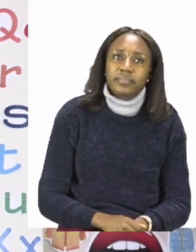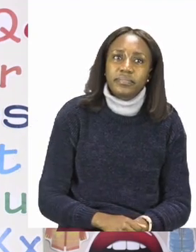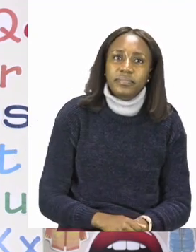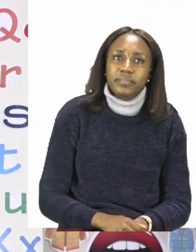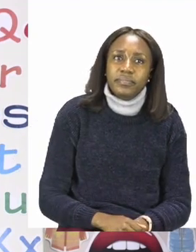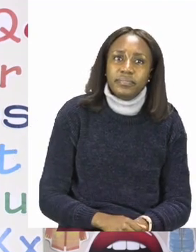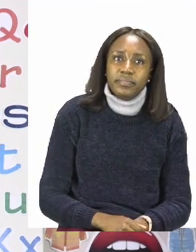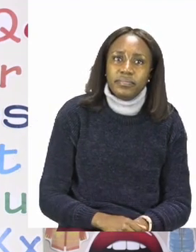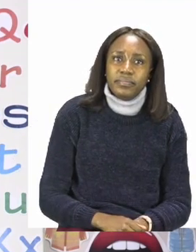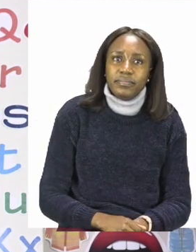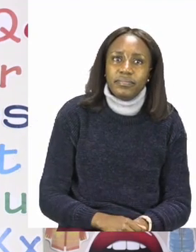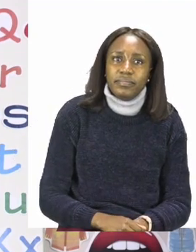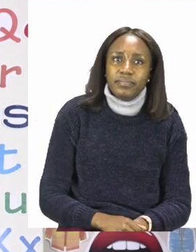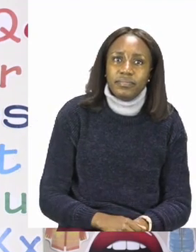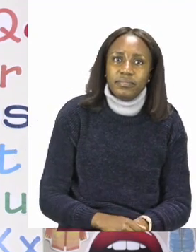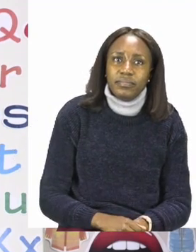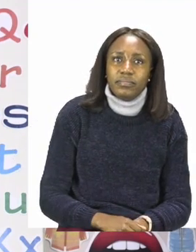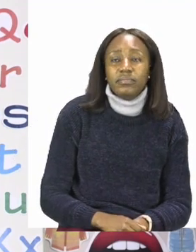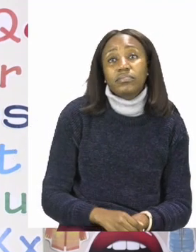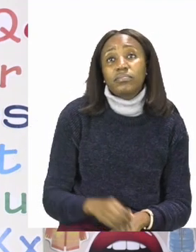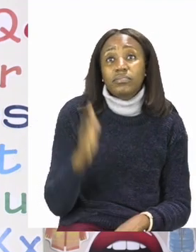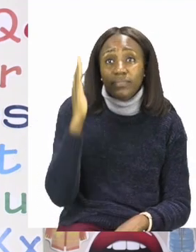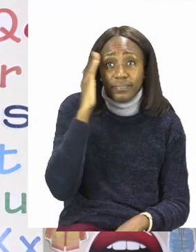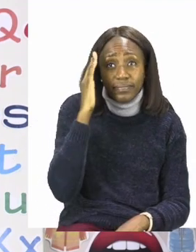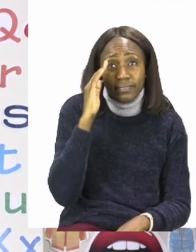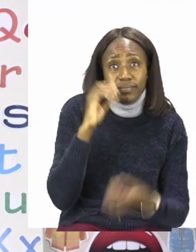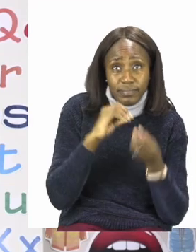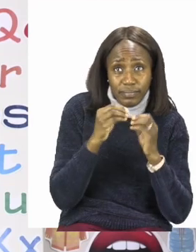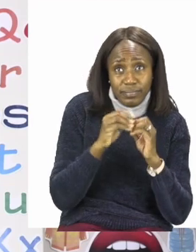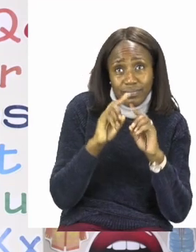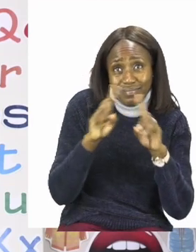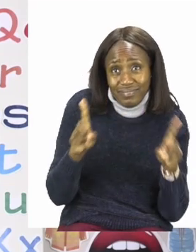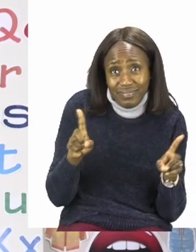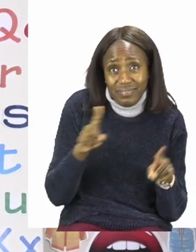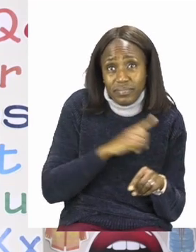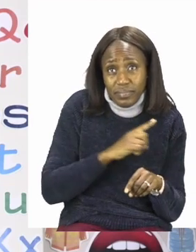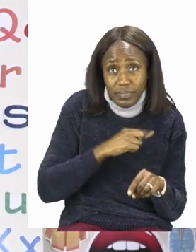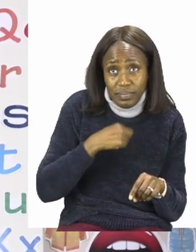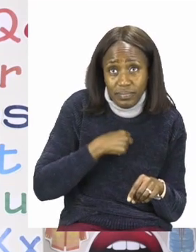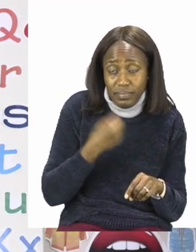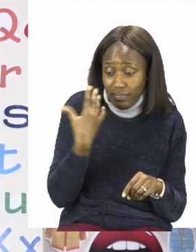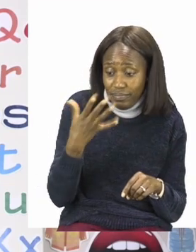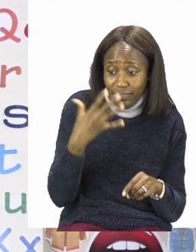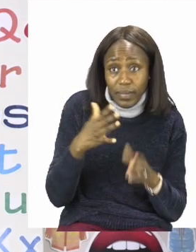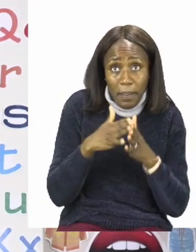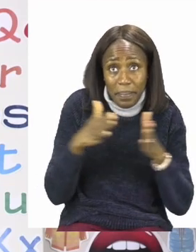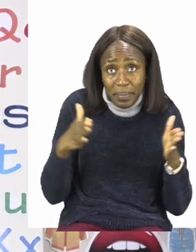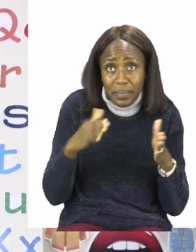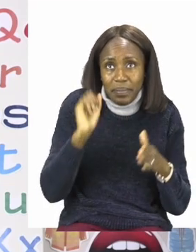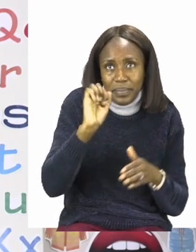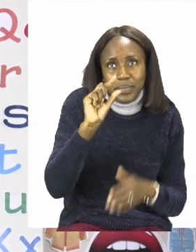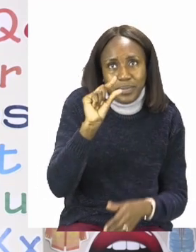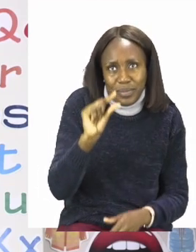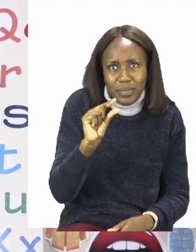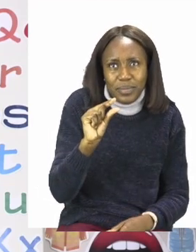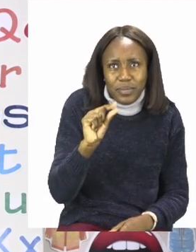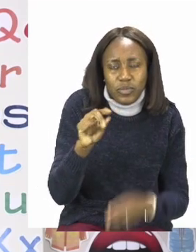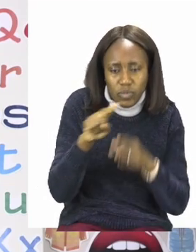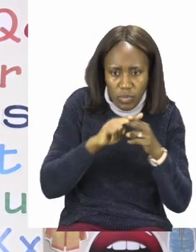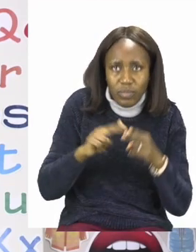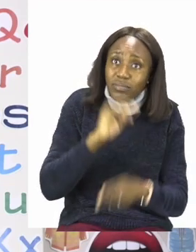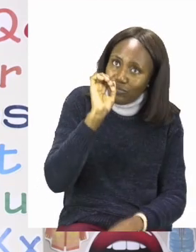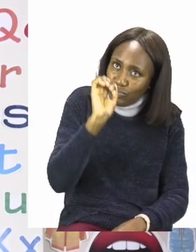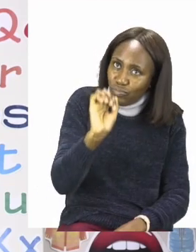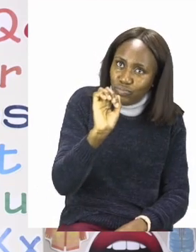Now our numbers are not going to be the same because my hands are a little bit bigger than yours. So make sure that you actually measure